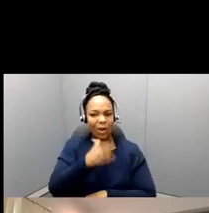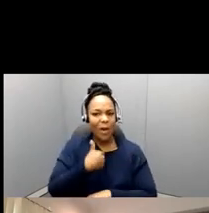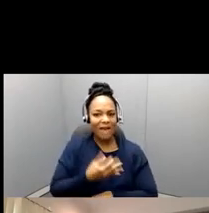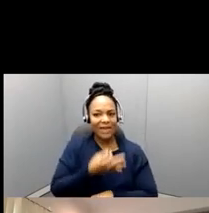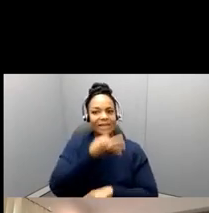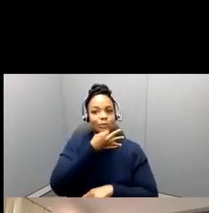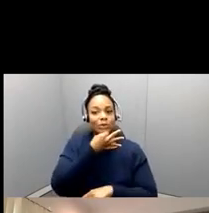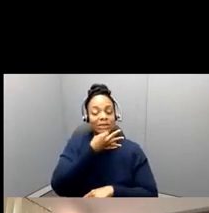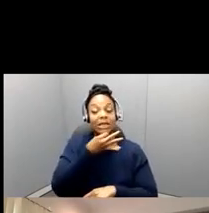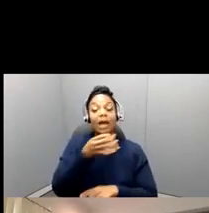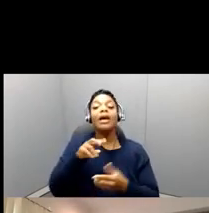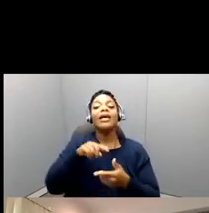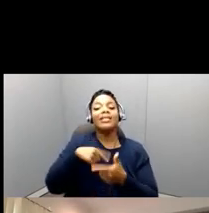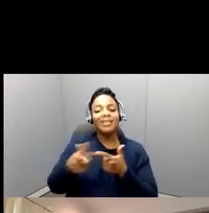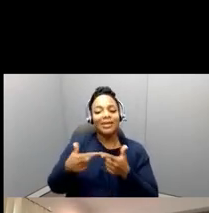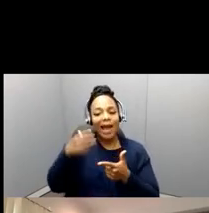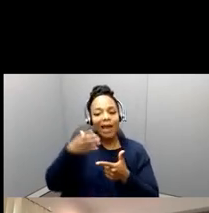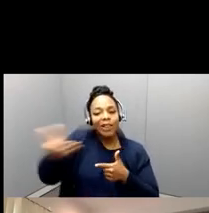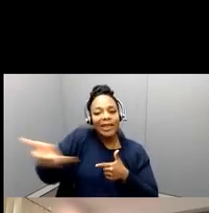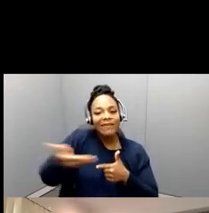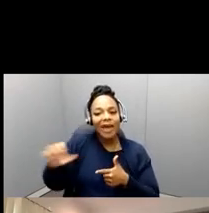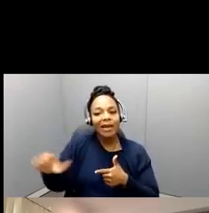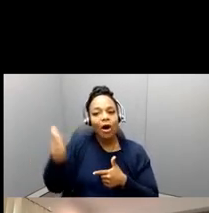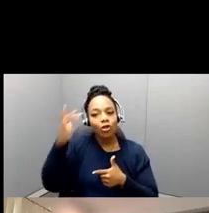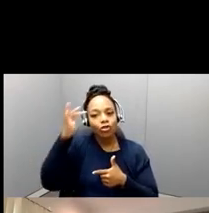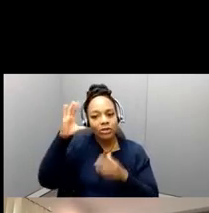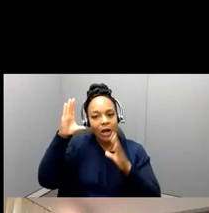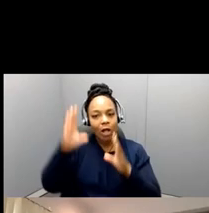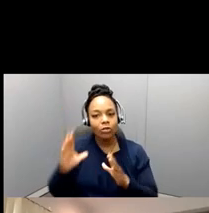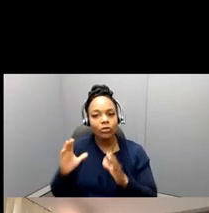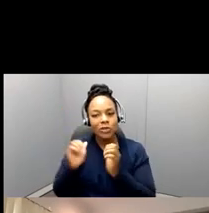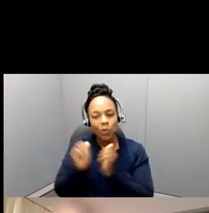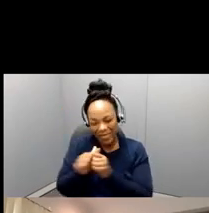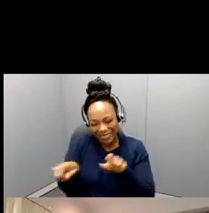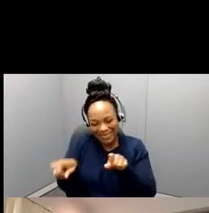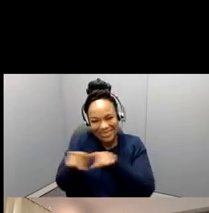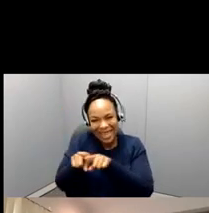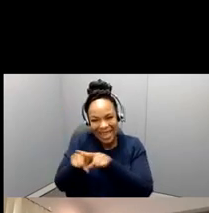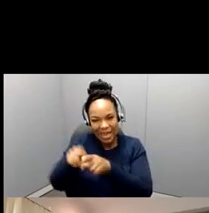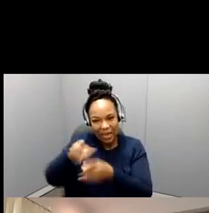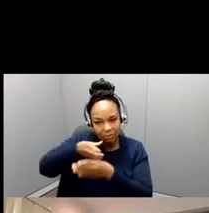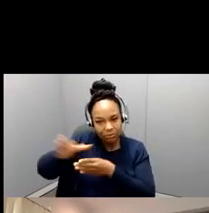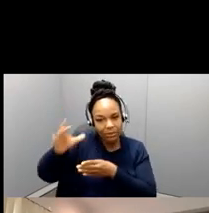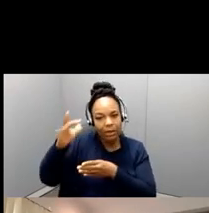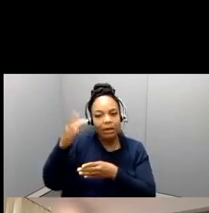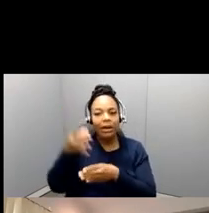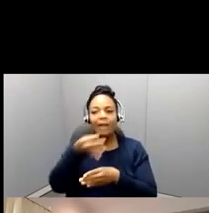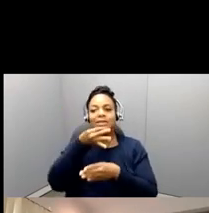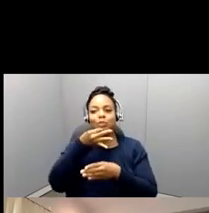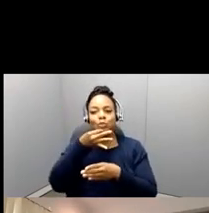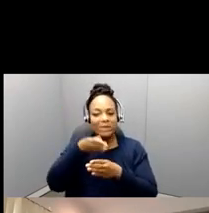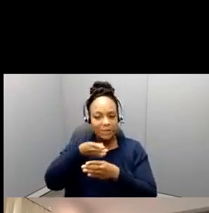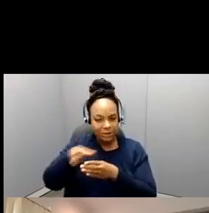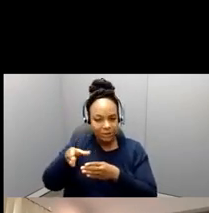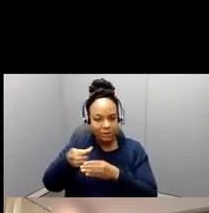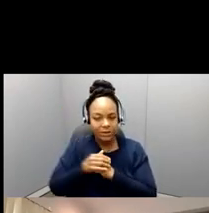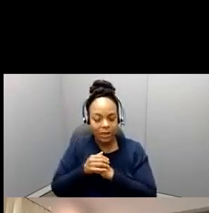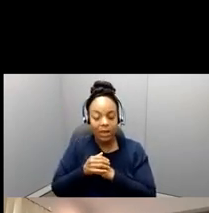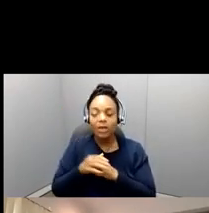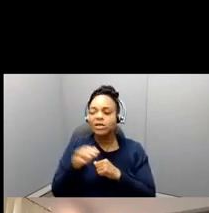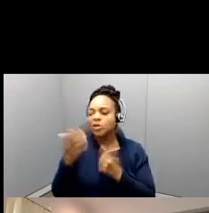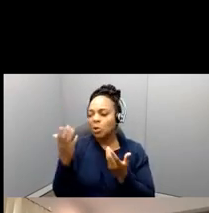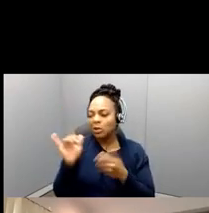if there is someone who is, for example, uh, where your, your specialty is, um,